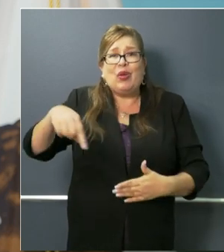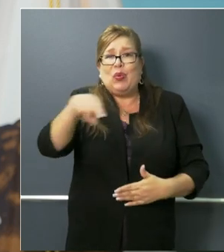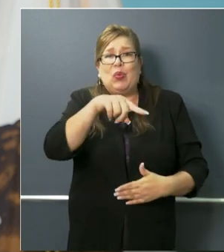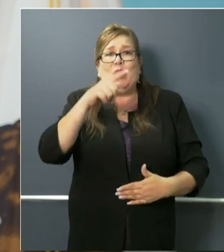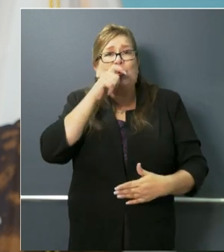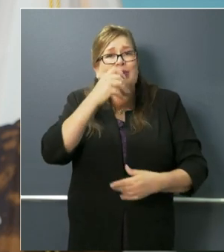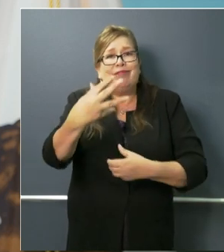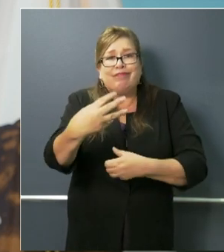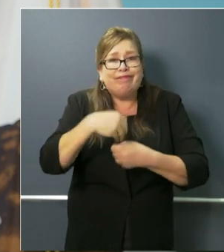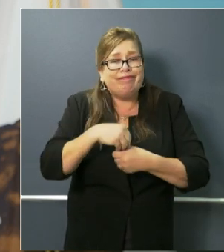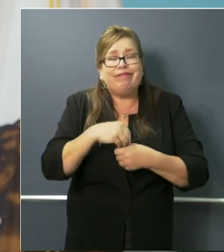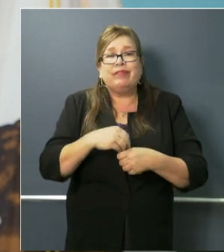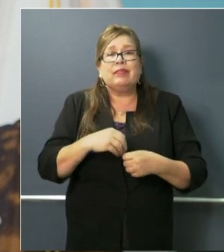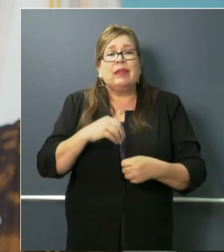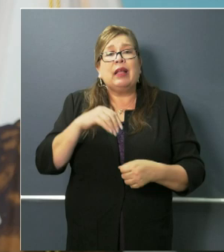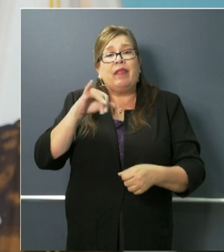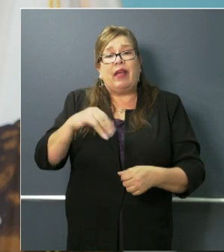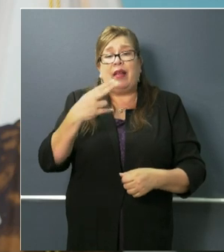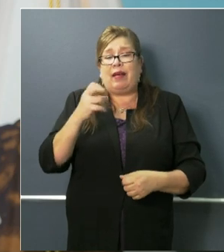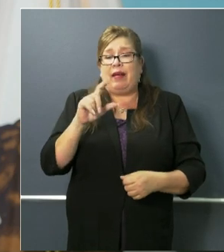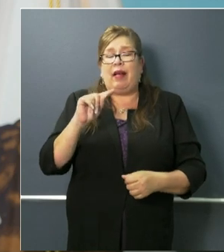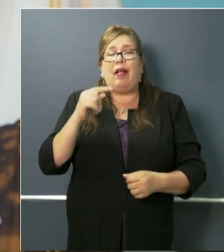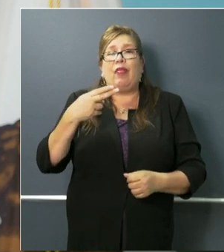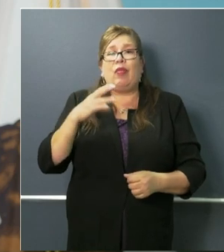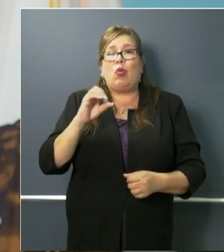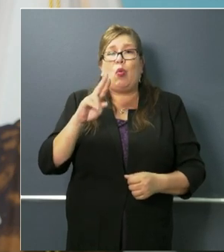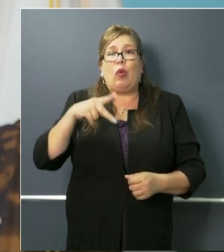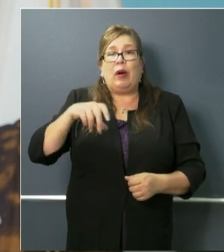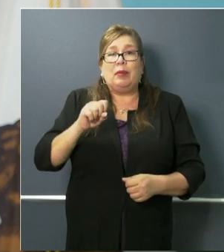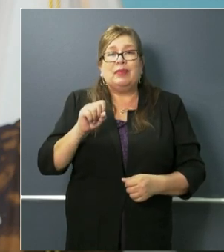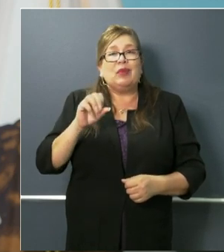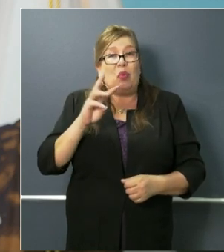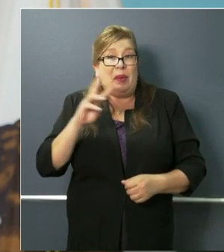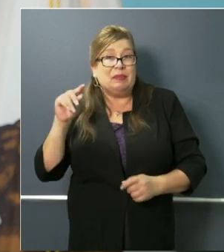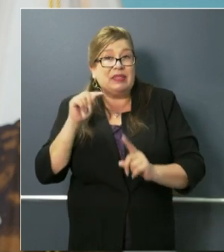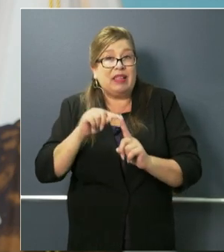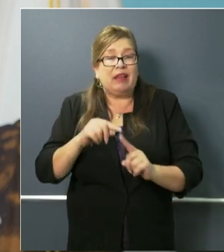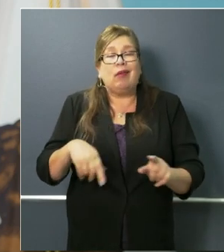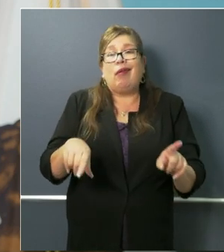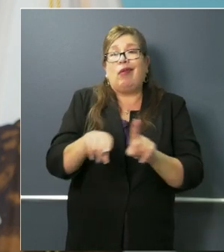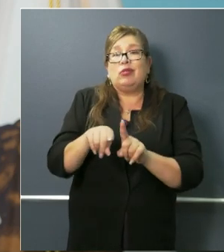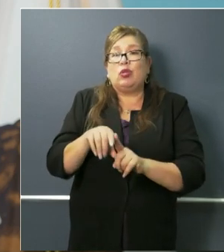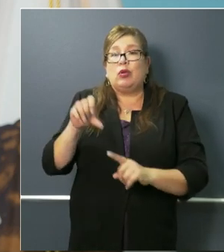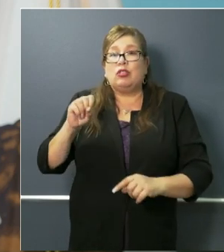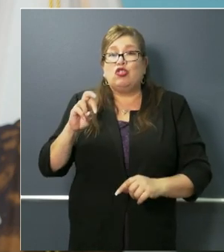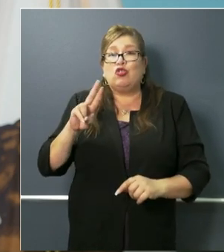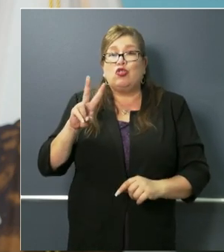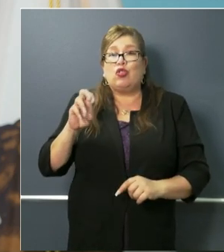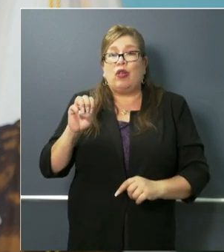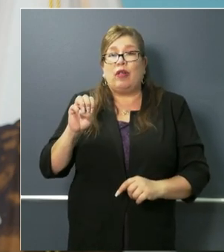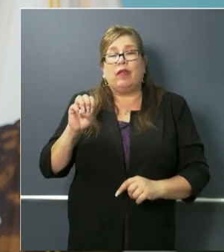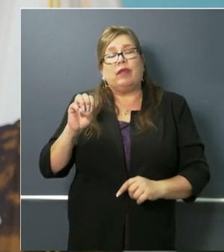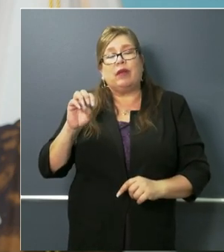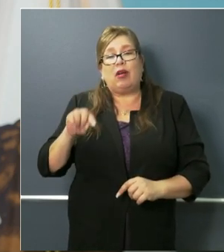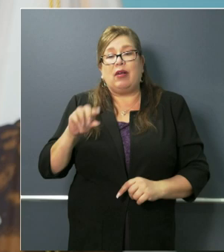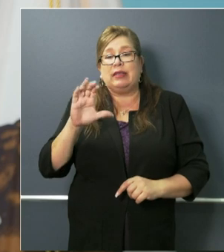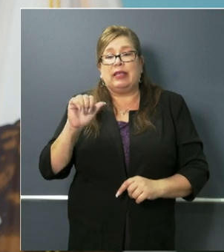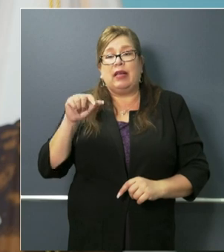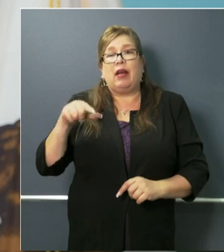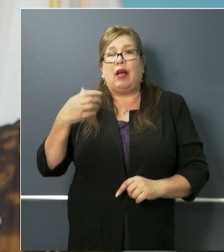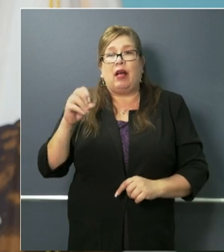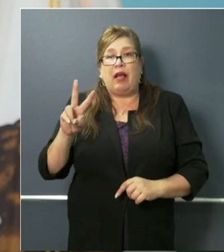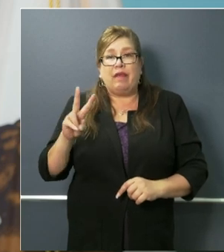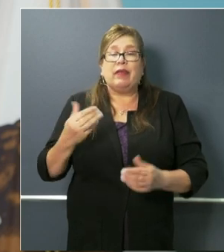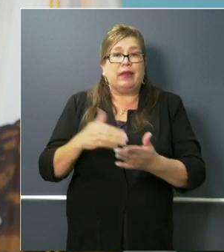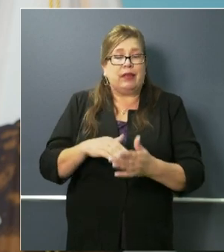participated not only our health corps uh uh website but also the serve.ca.gov website